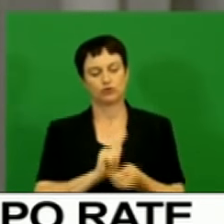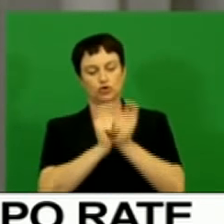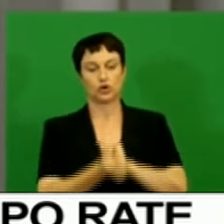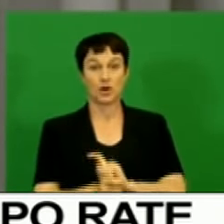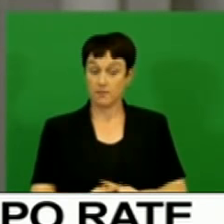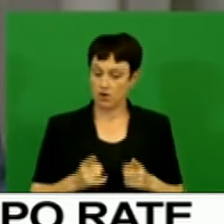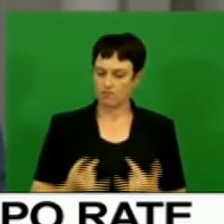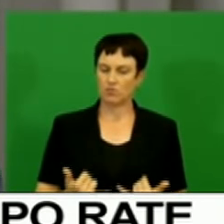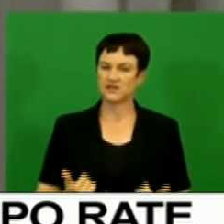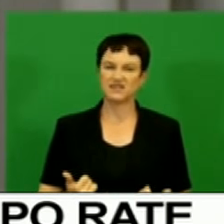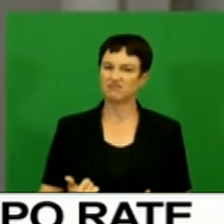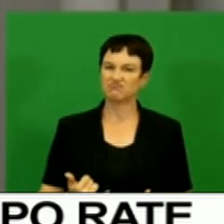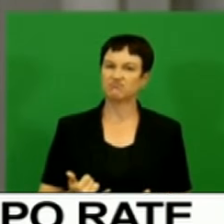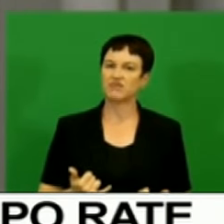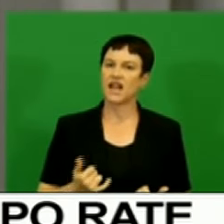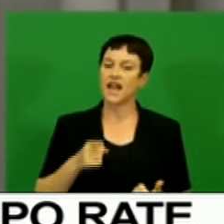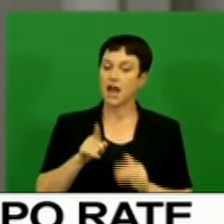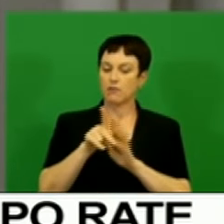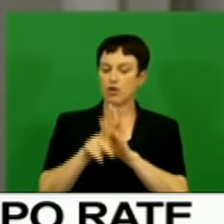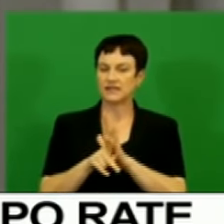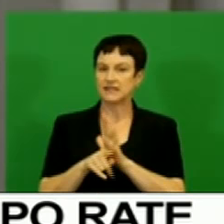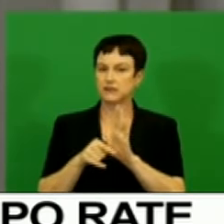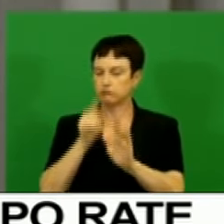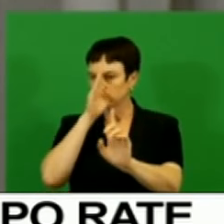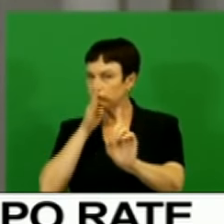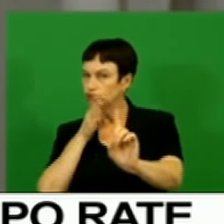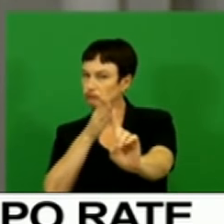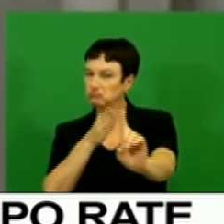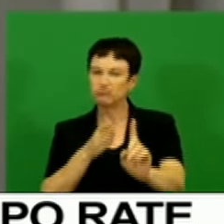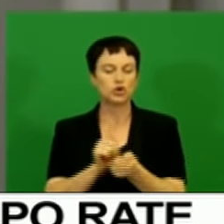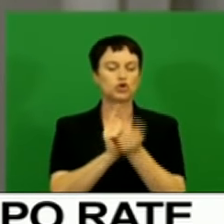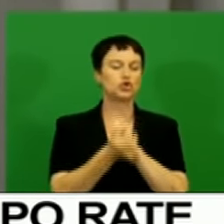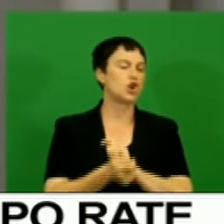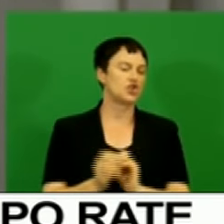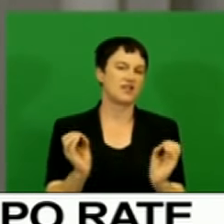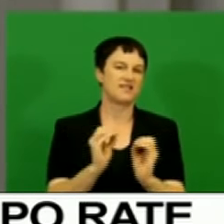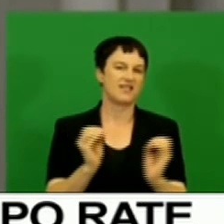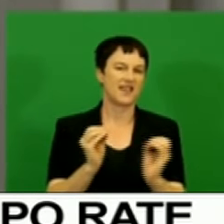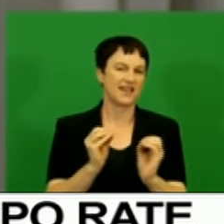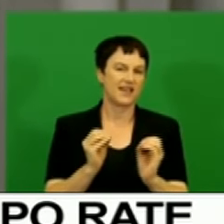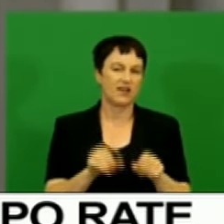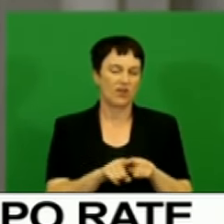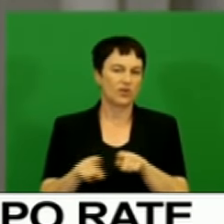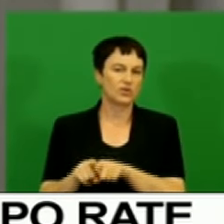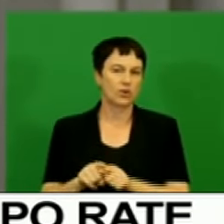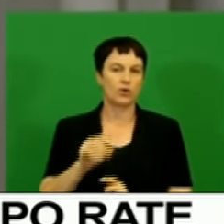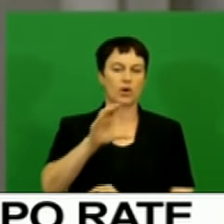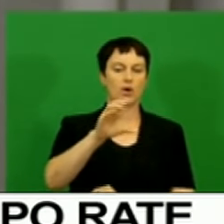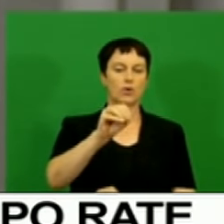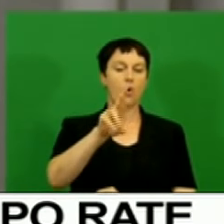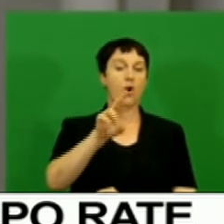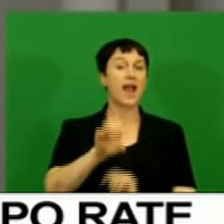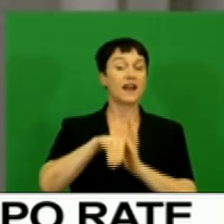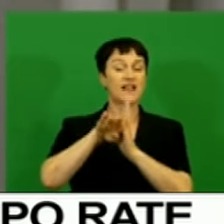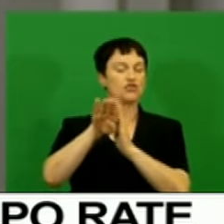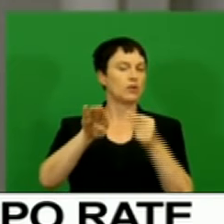longer-term trajectory over the relevant policy horizon is unchanged, as is the forecast for core inflation. In